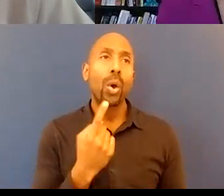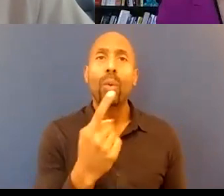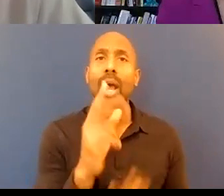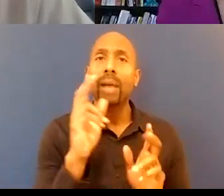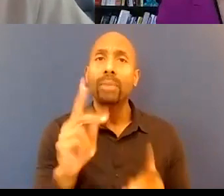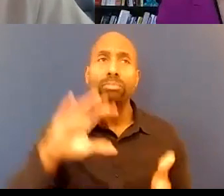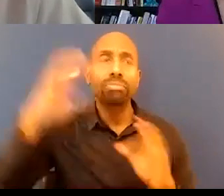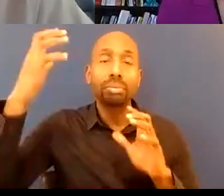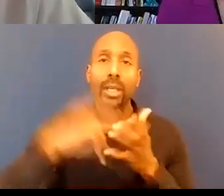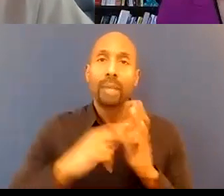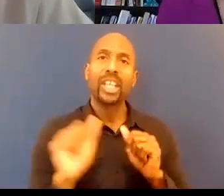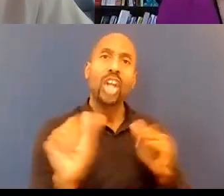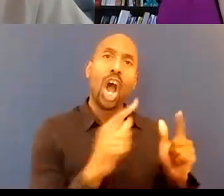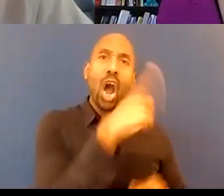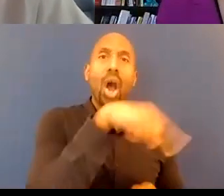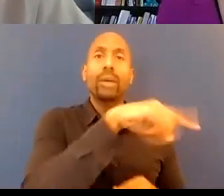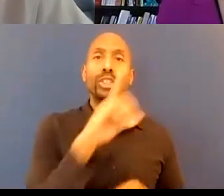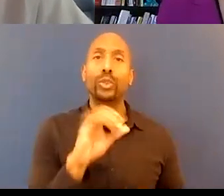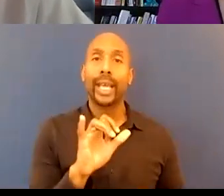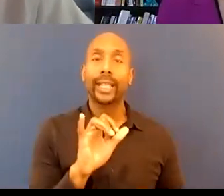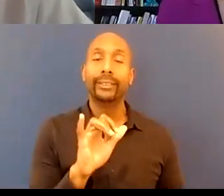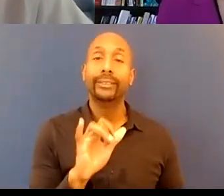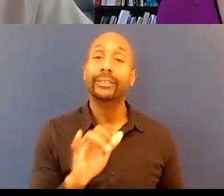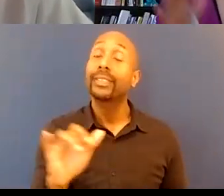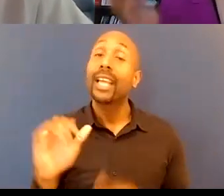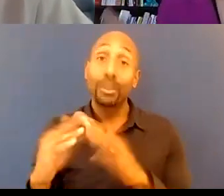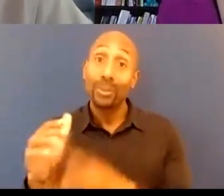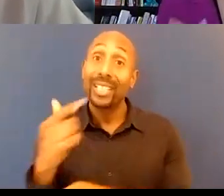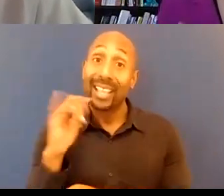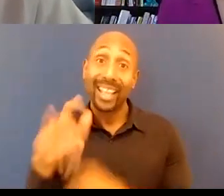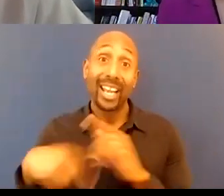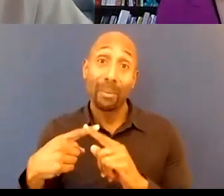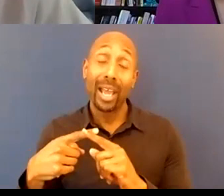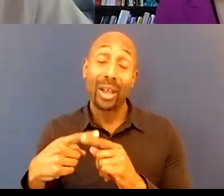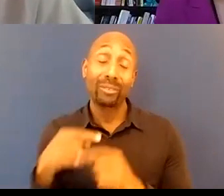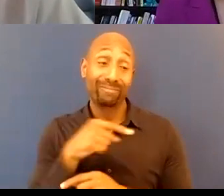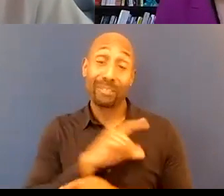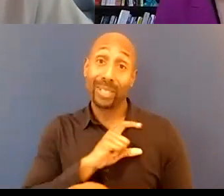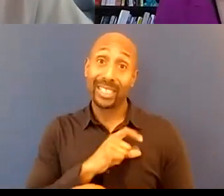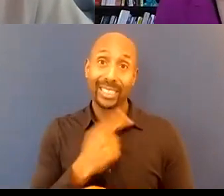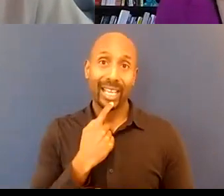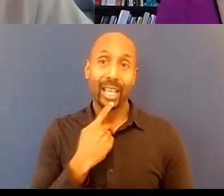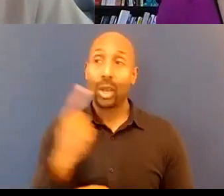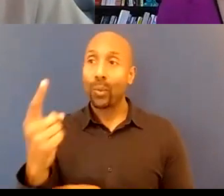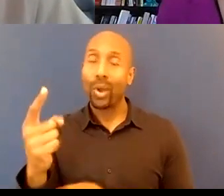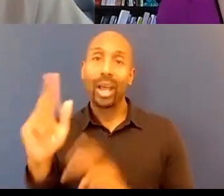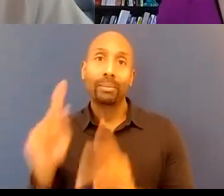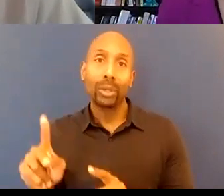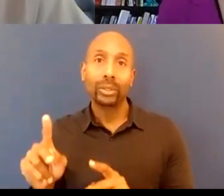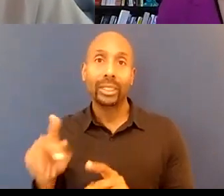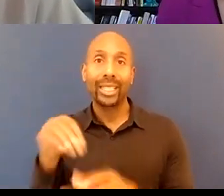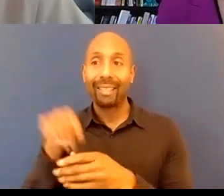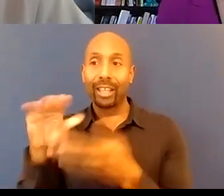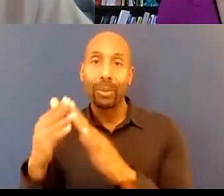believe police officers do about the black community one person does something wrong and the entire community is paying the price for that and so that for me